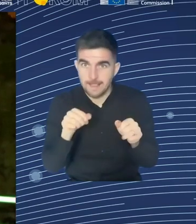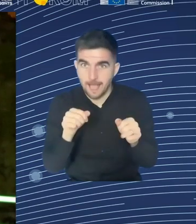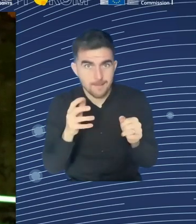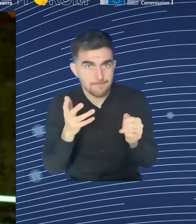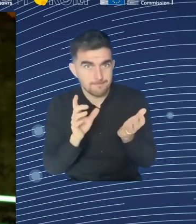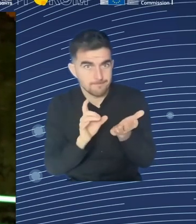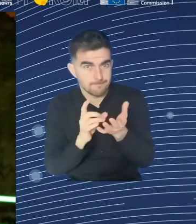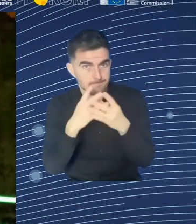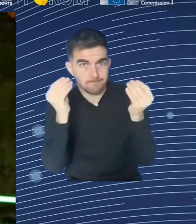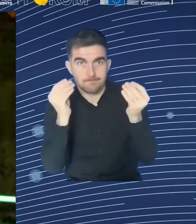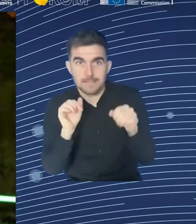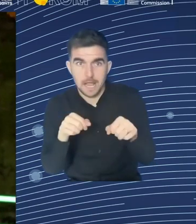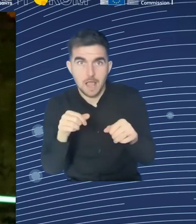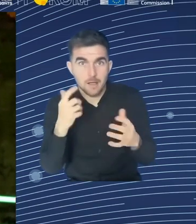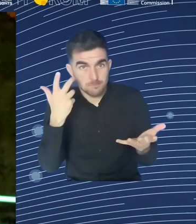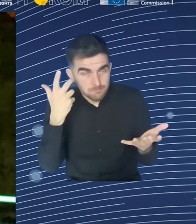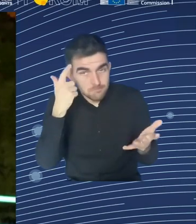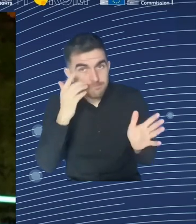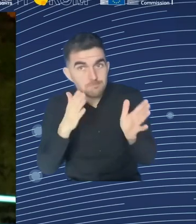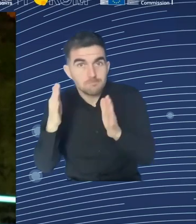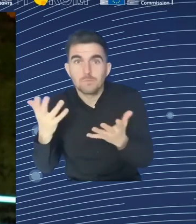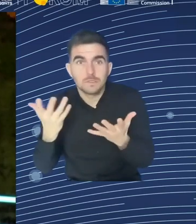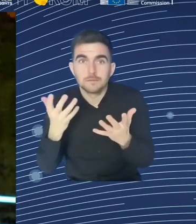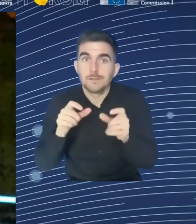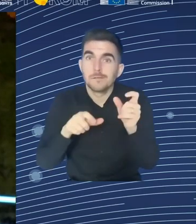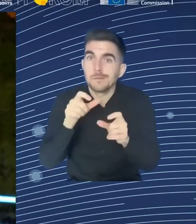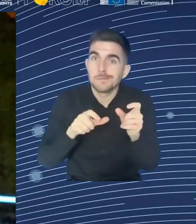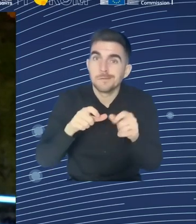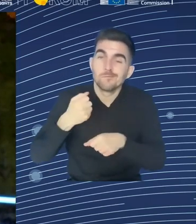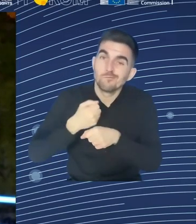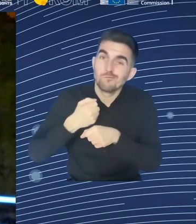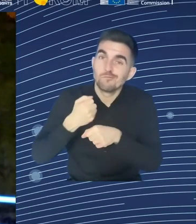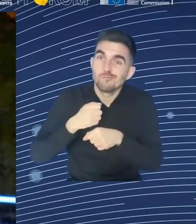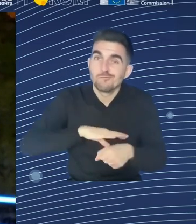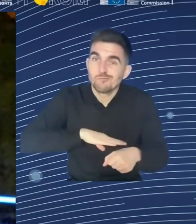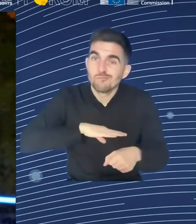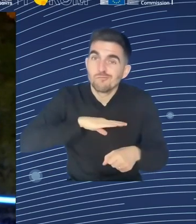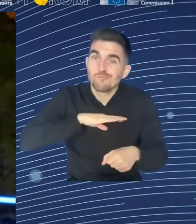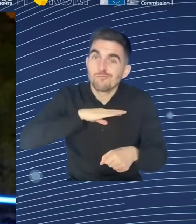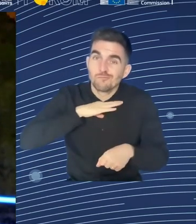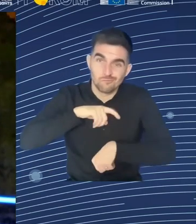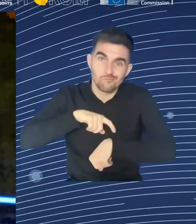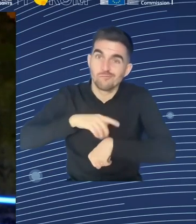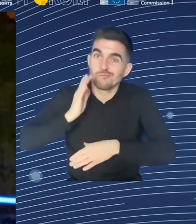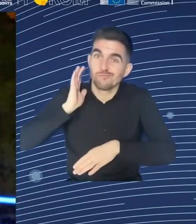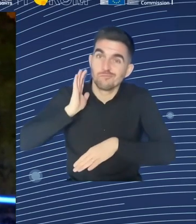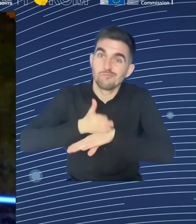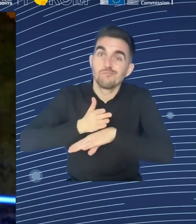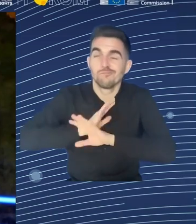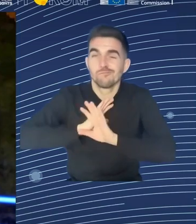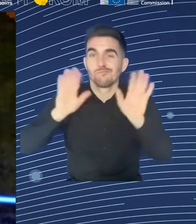So that's why this was a huge challenge. And I saw a question on the Slido, and I mean, that's also in mind in light of yesterday,